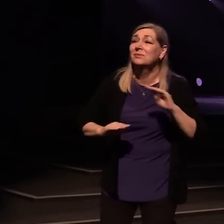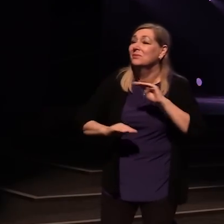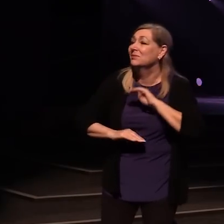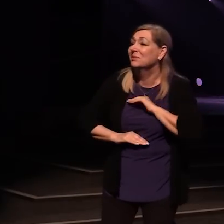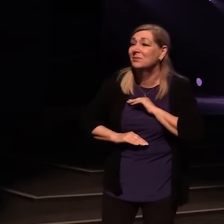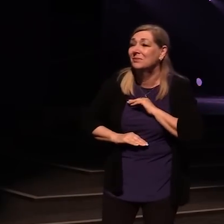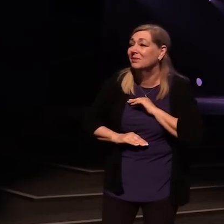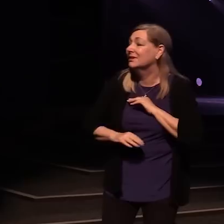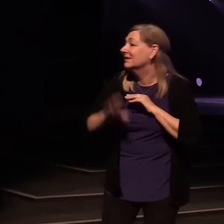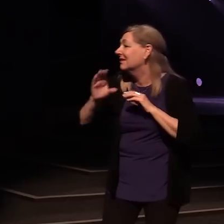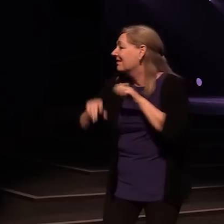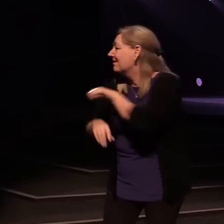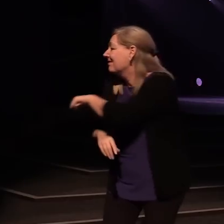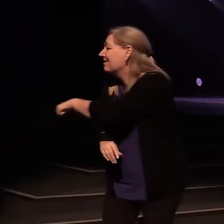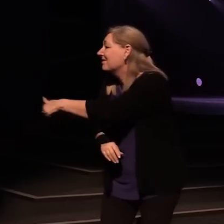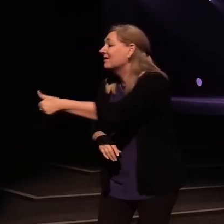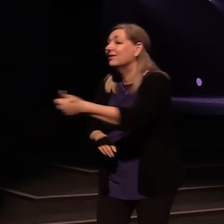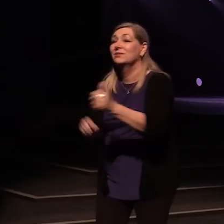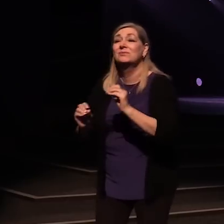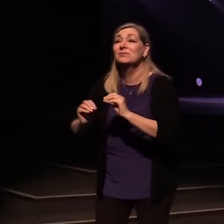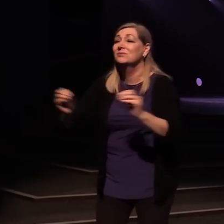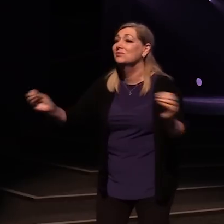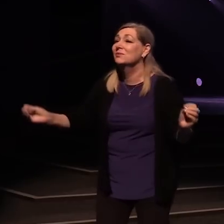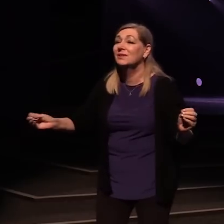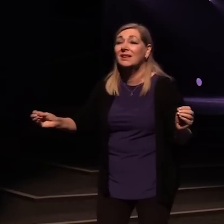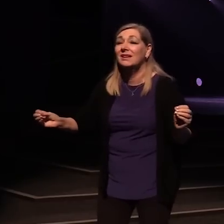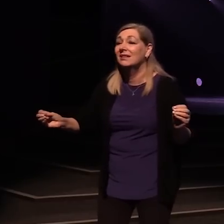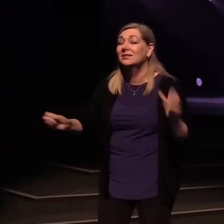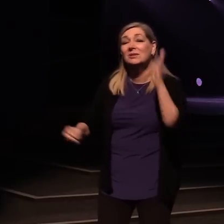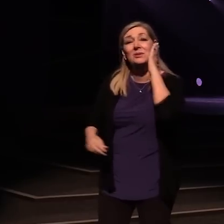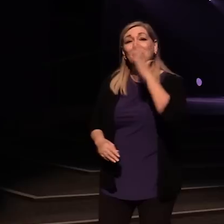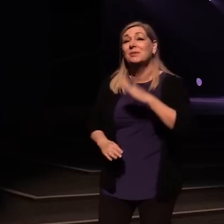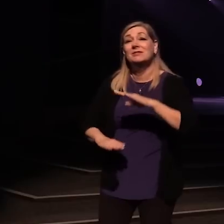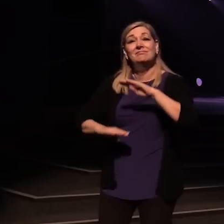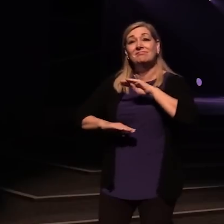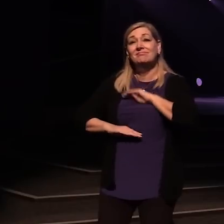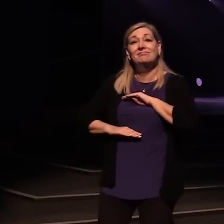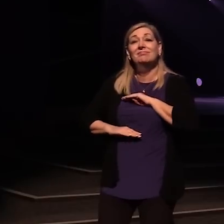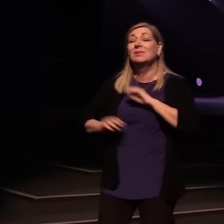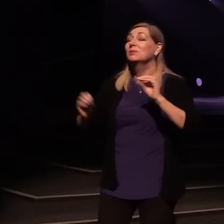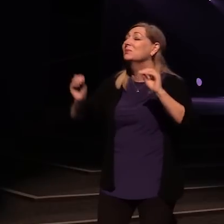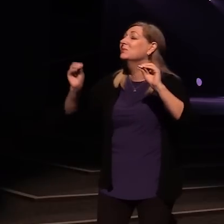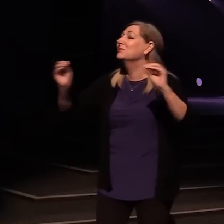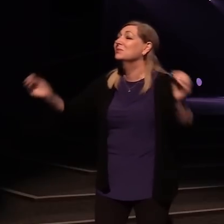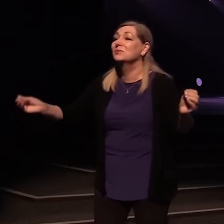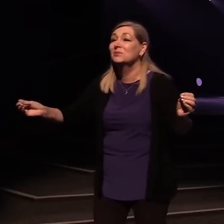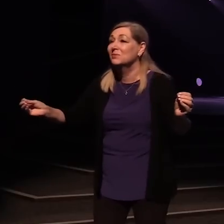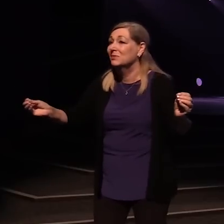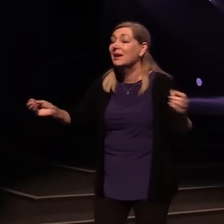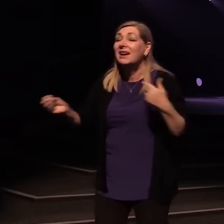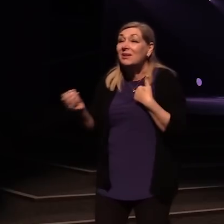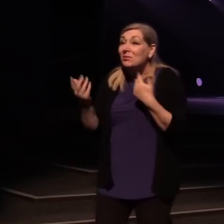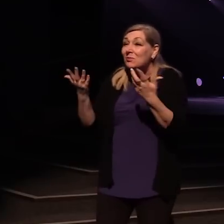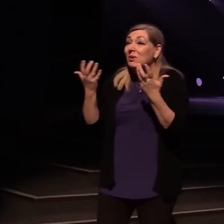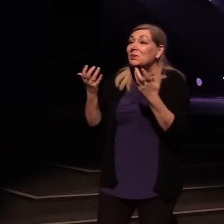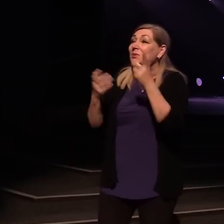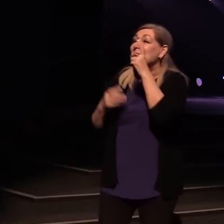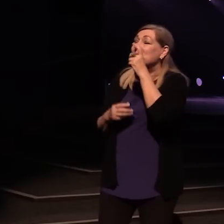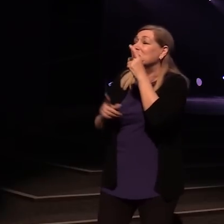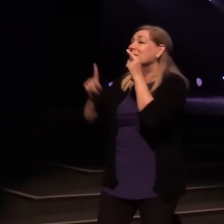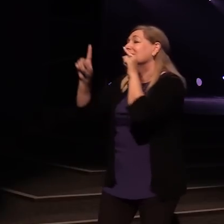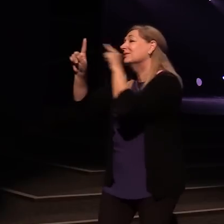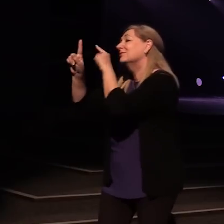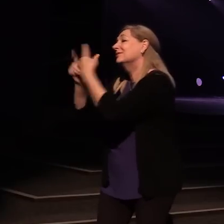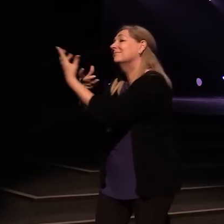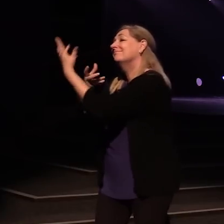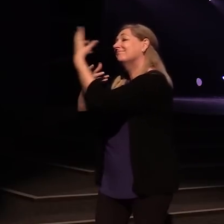and nothing else, and nothing else will do. Oh, I just